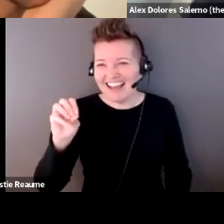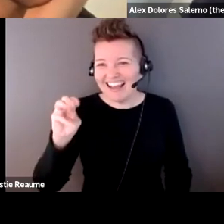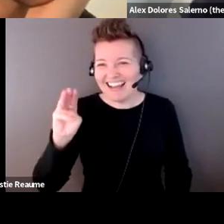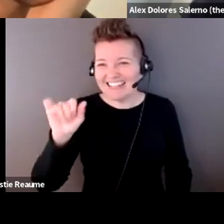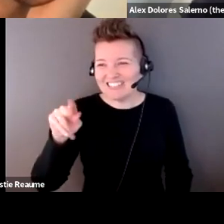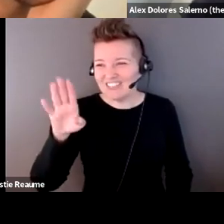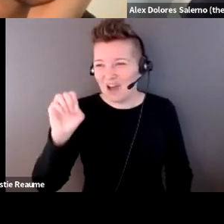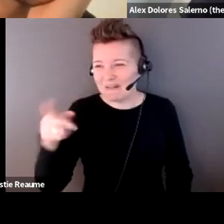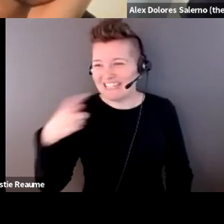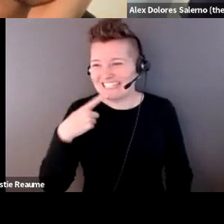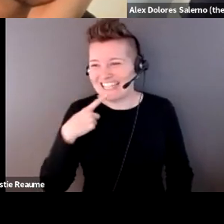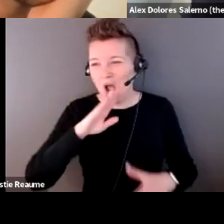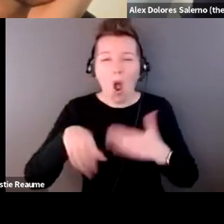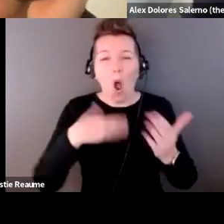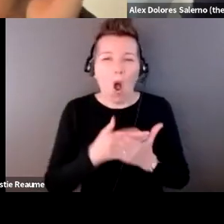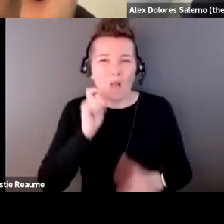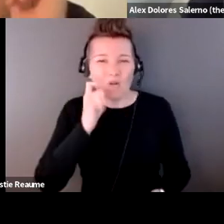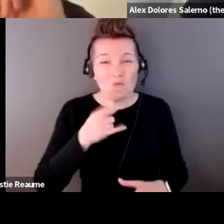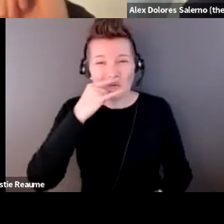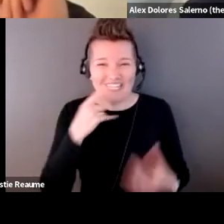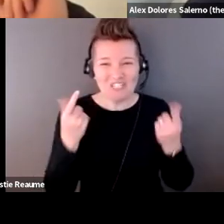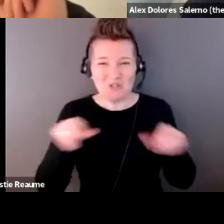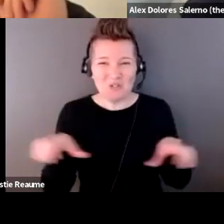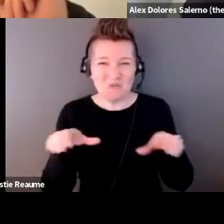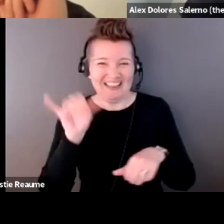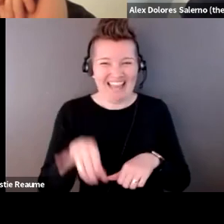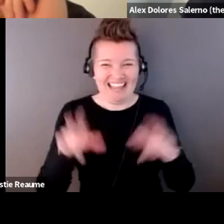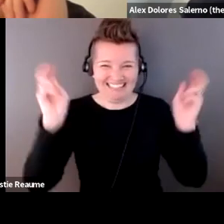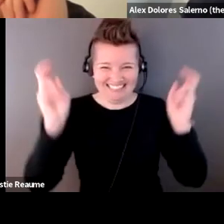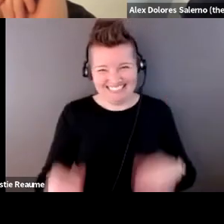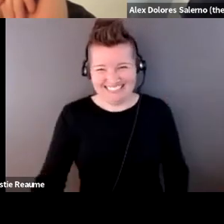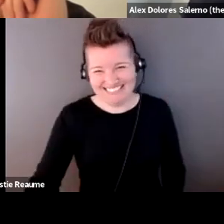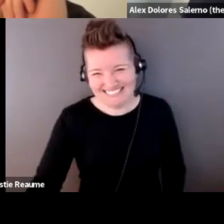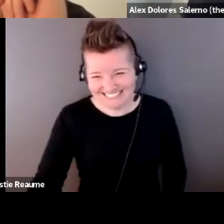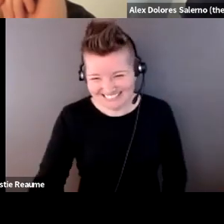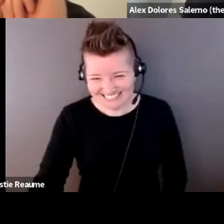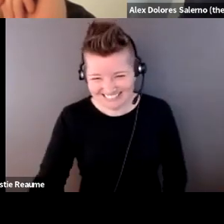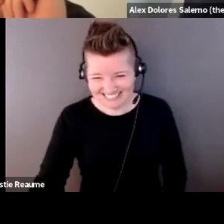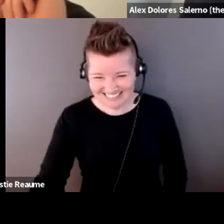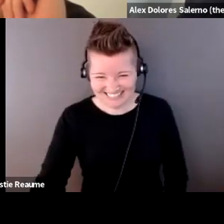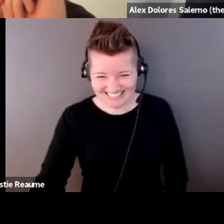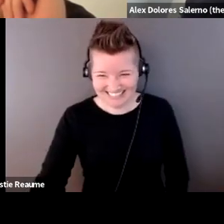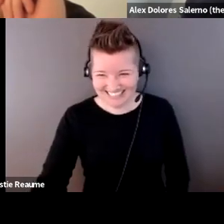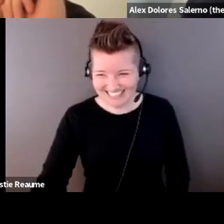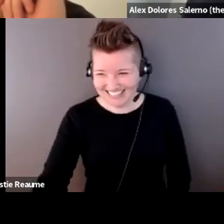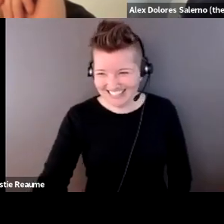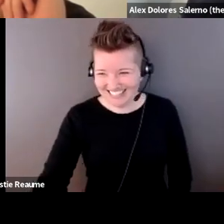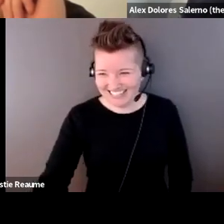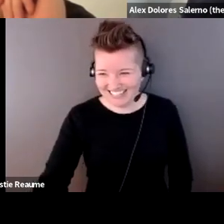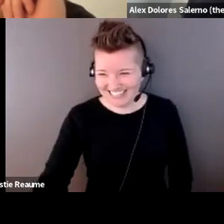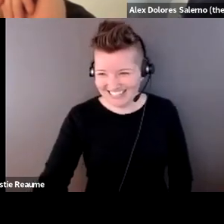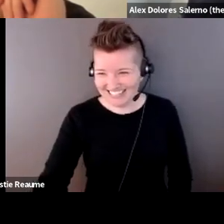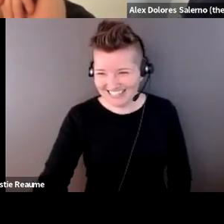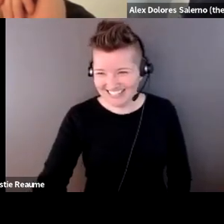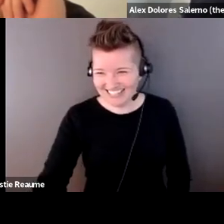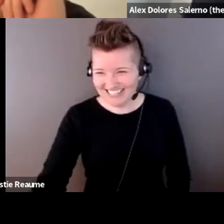cool kids are doing it. And, uh, I feel like, uh, I'm living for that one.